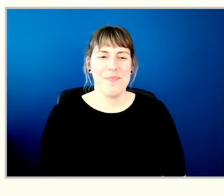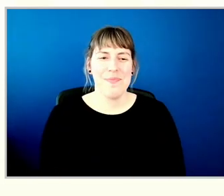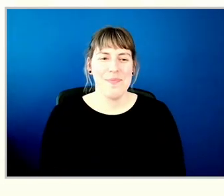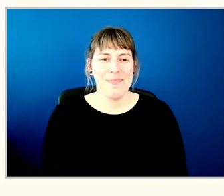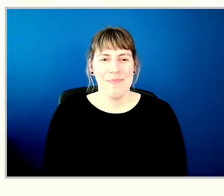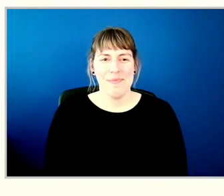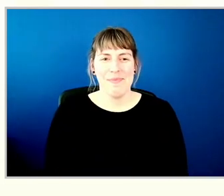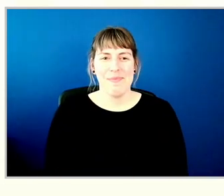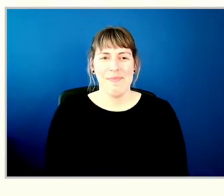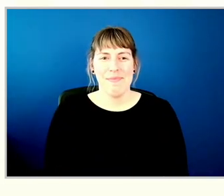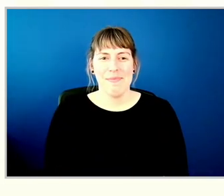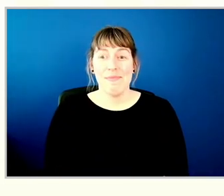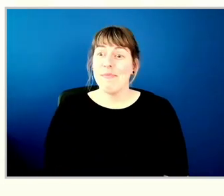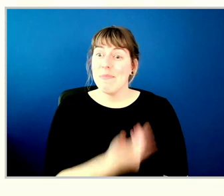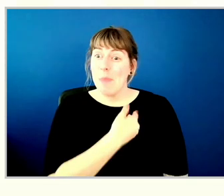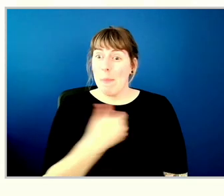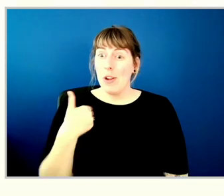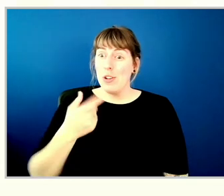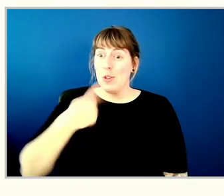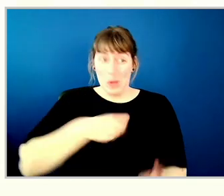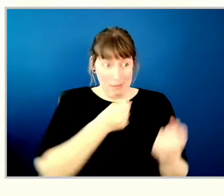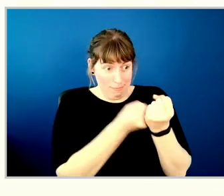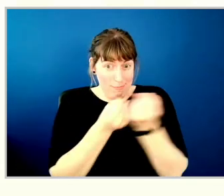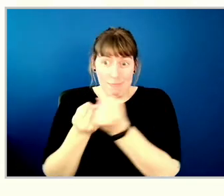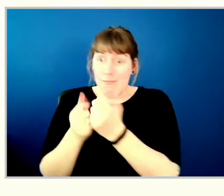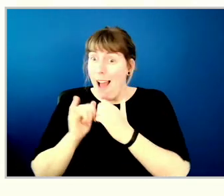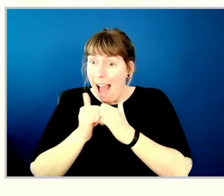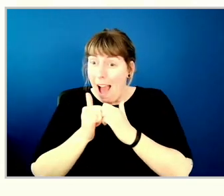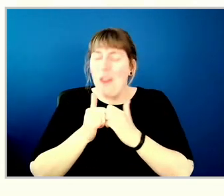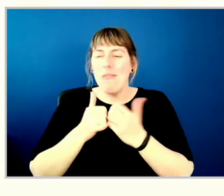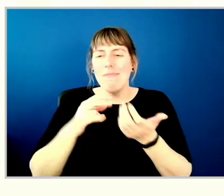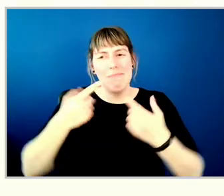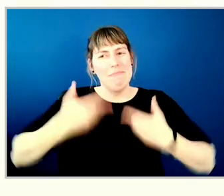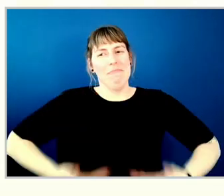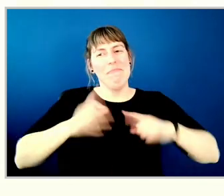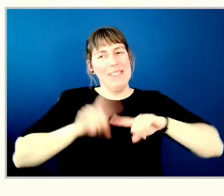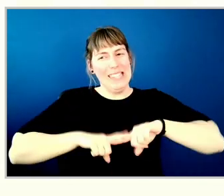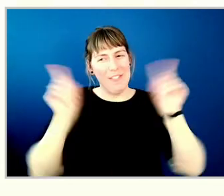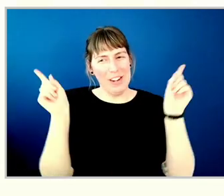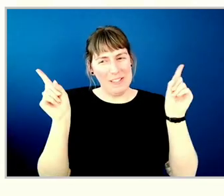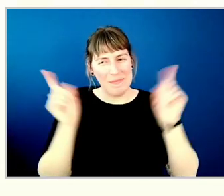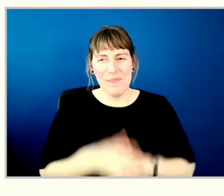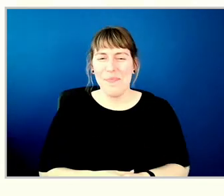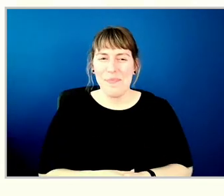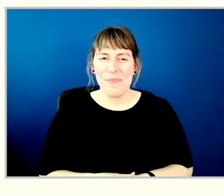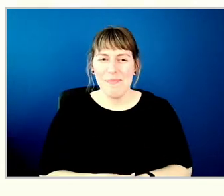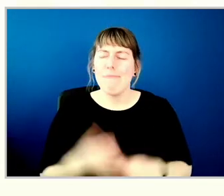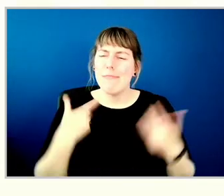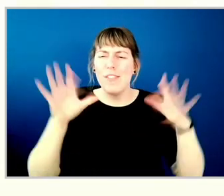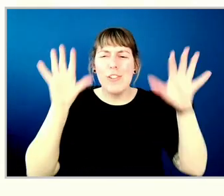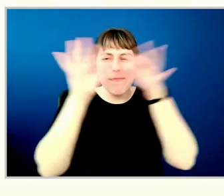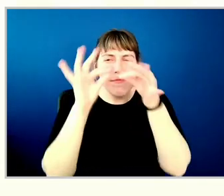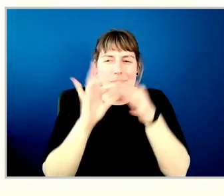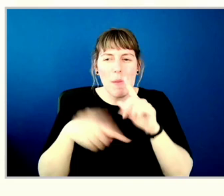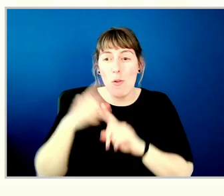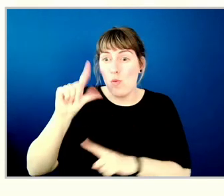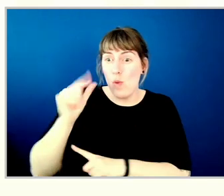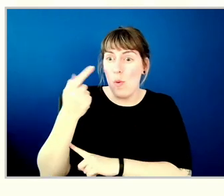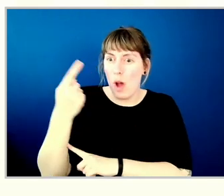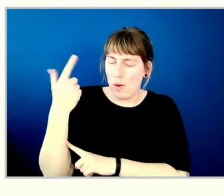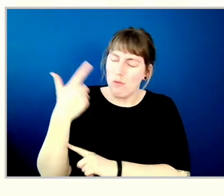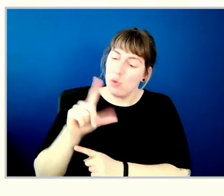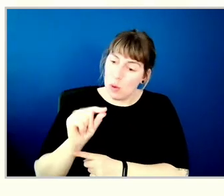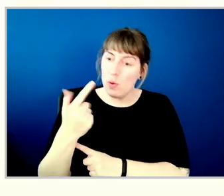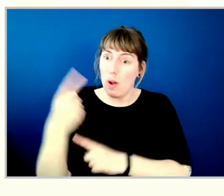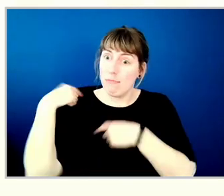How we serve members is a big part of what makes us different. I've mentioned various drivers for our great 2021 results. Our members,